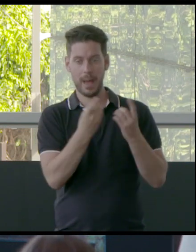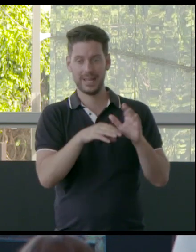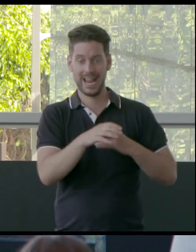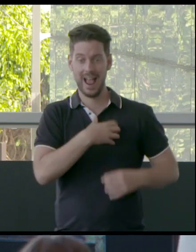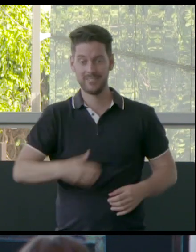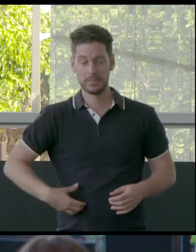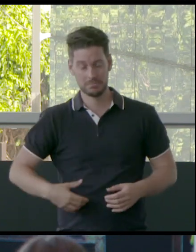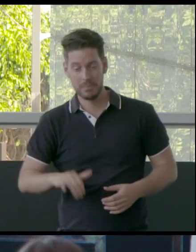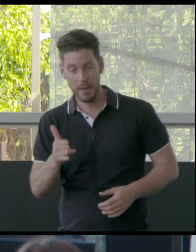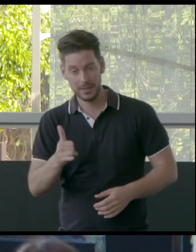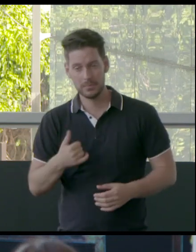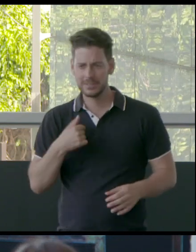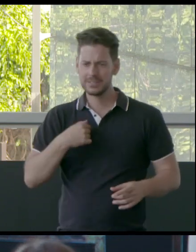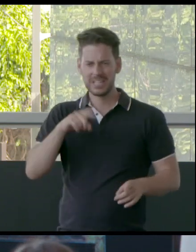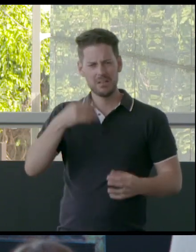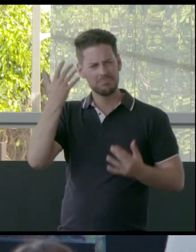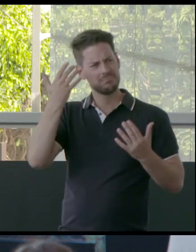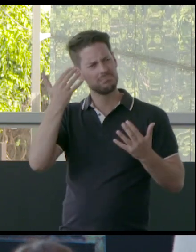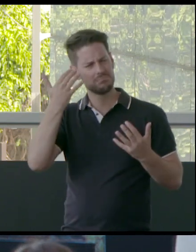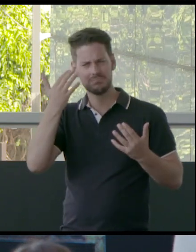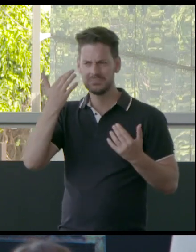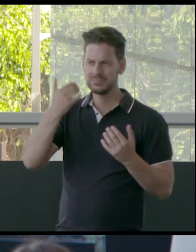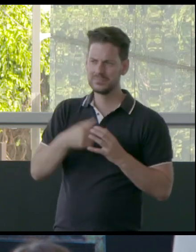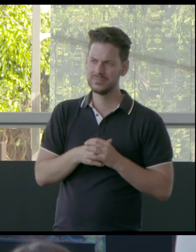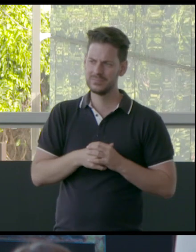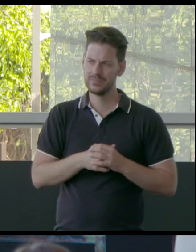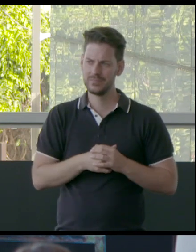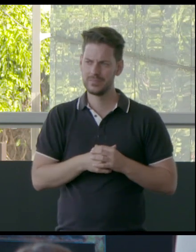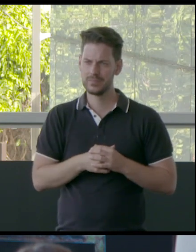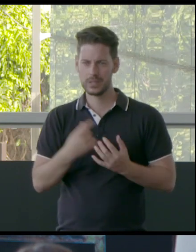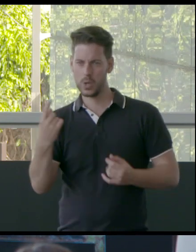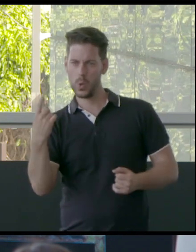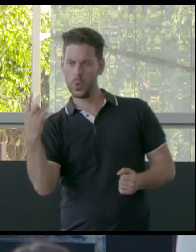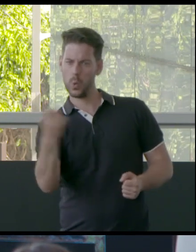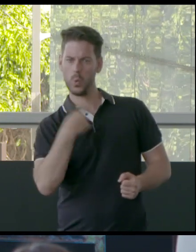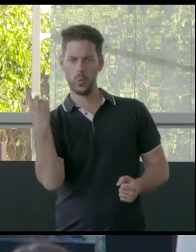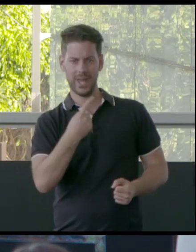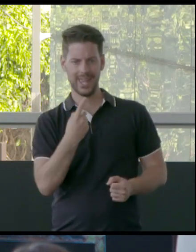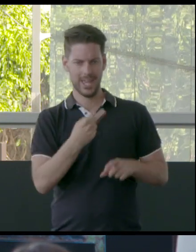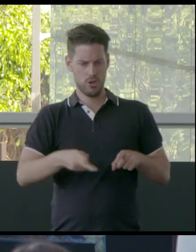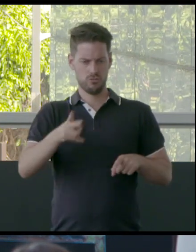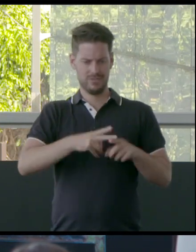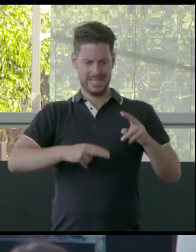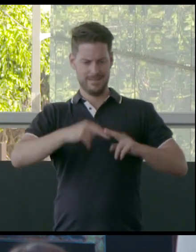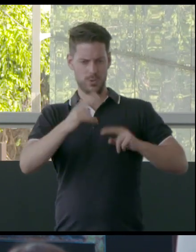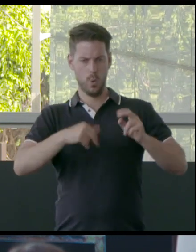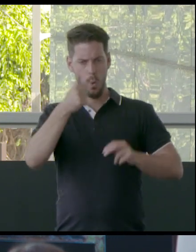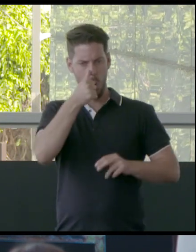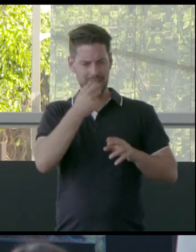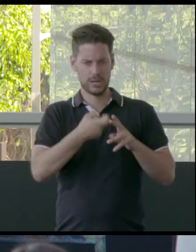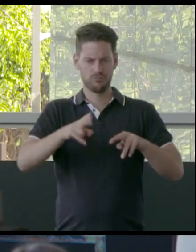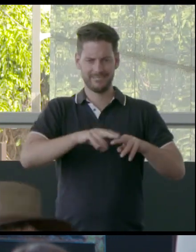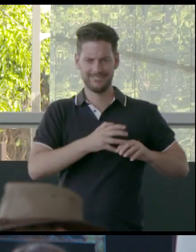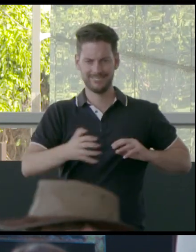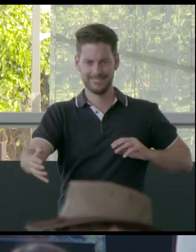Because, you know, like I've been wondering, how do I, or how do we rebuild the oyster reefs and